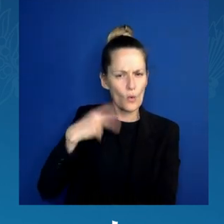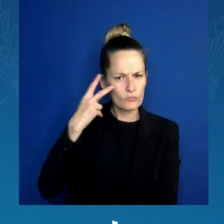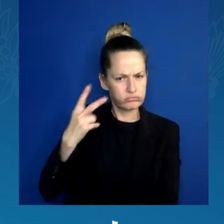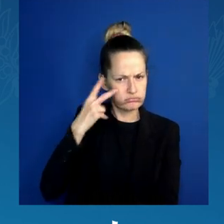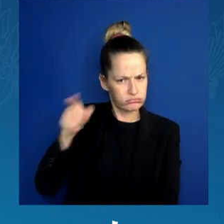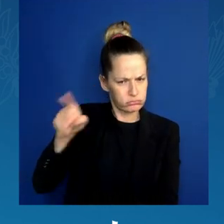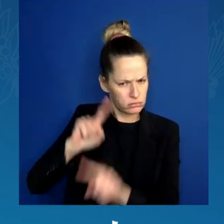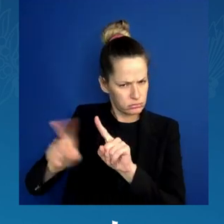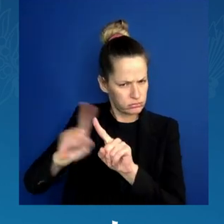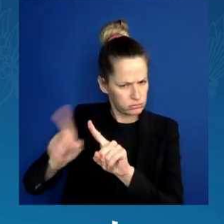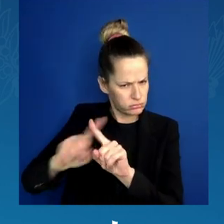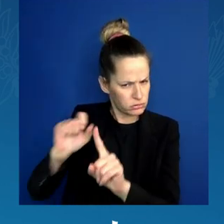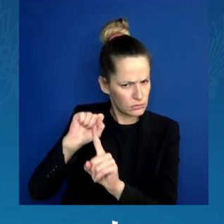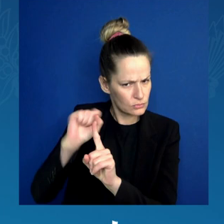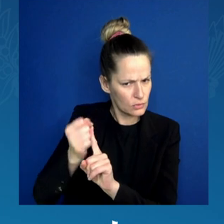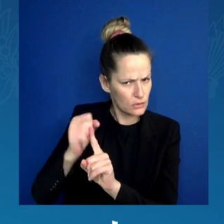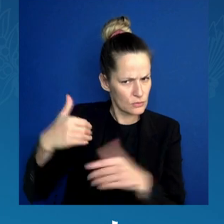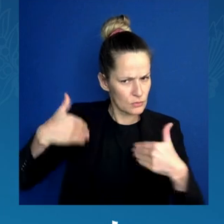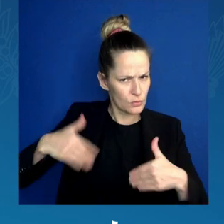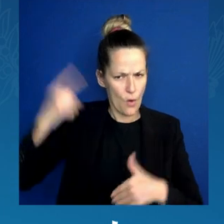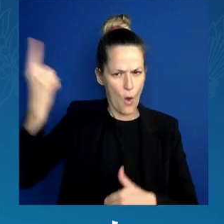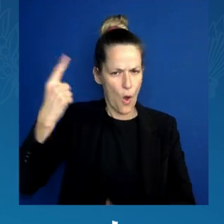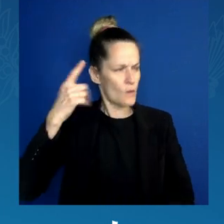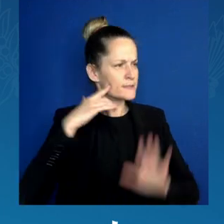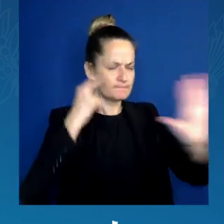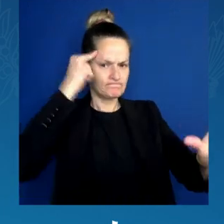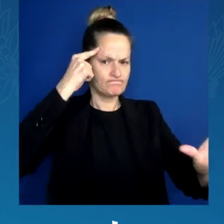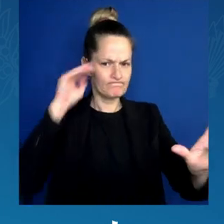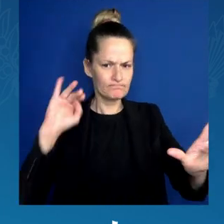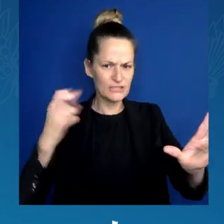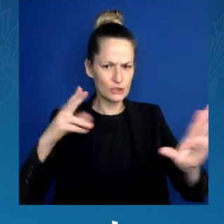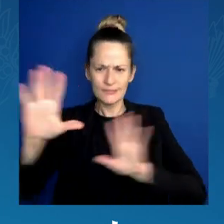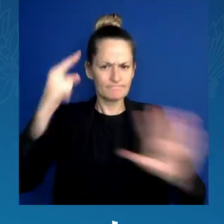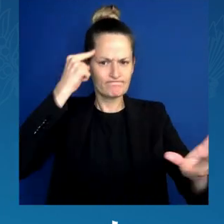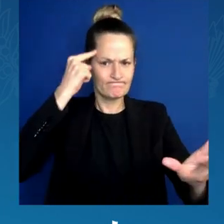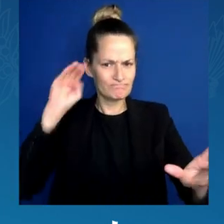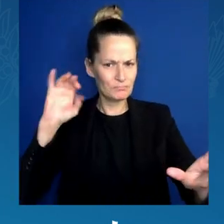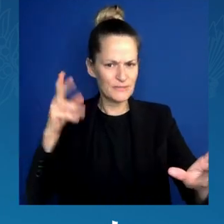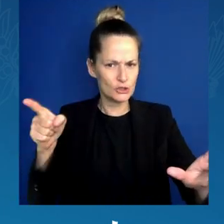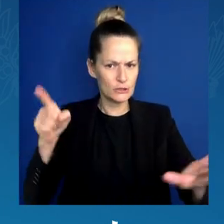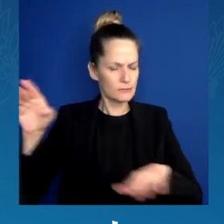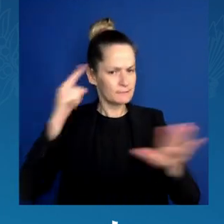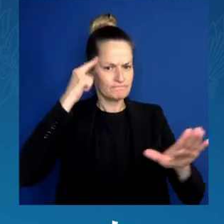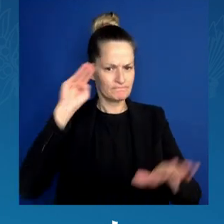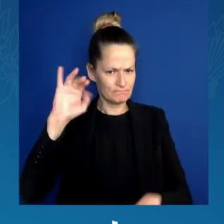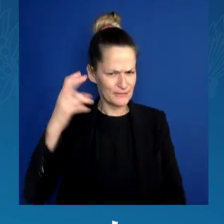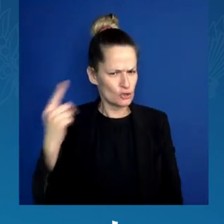tireless fighter at that, with an incredible partner in Governor Gretchen Whitmer.